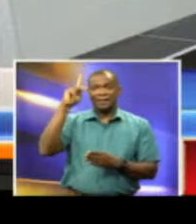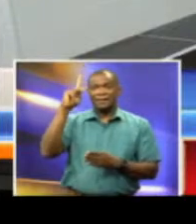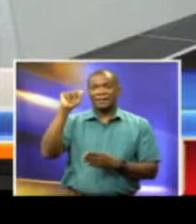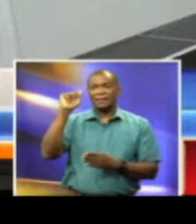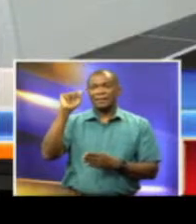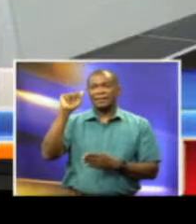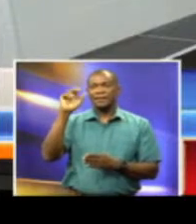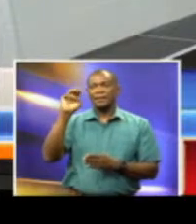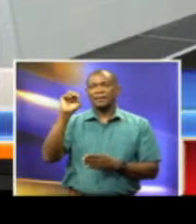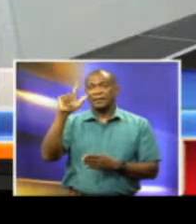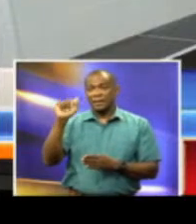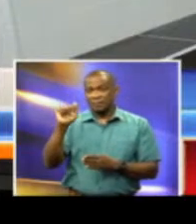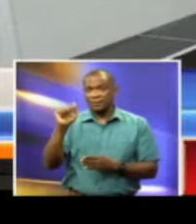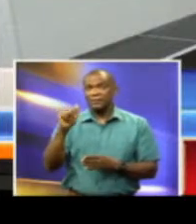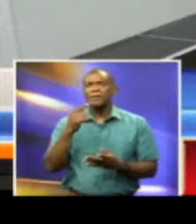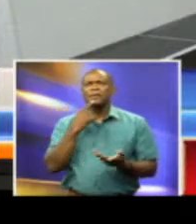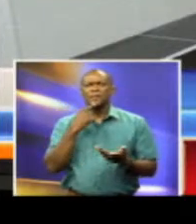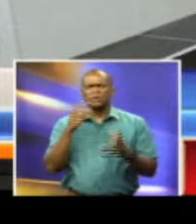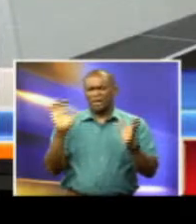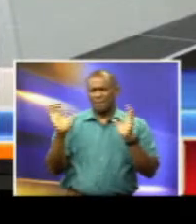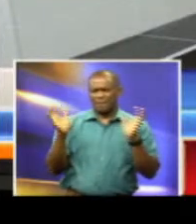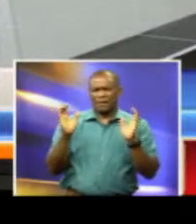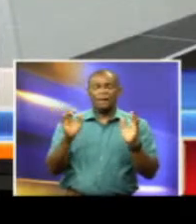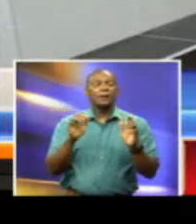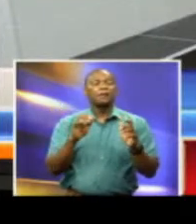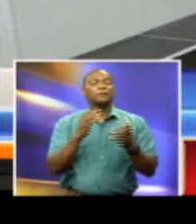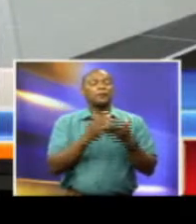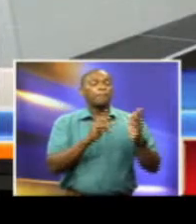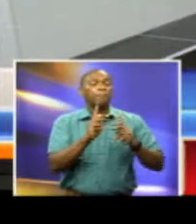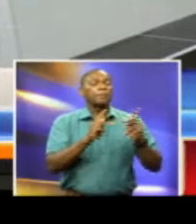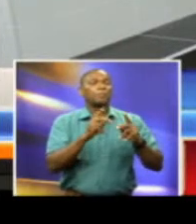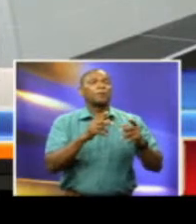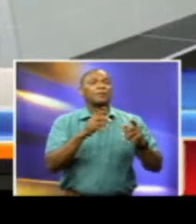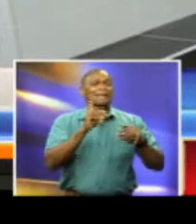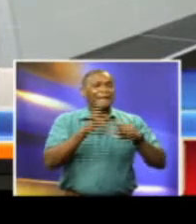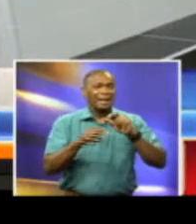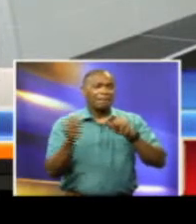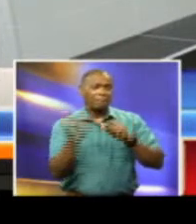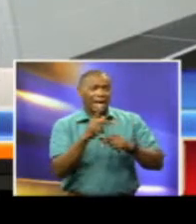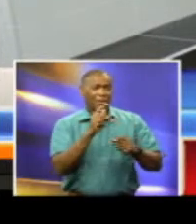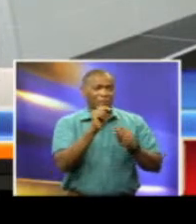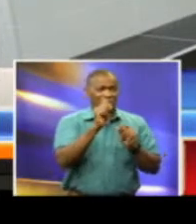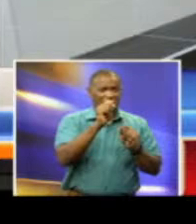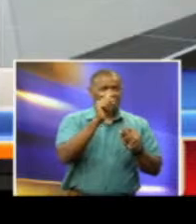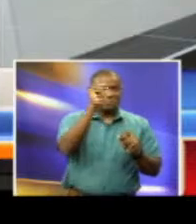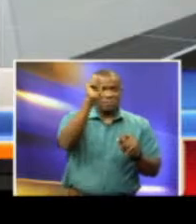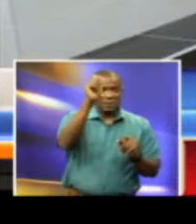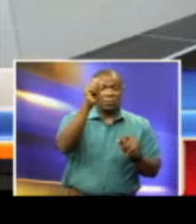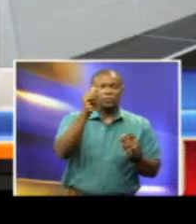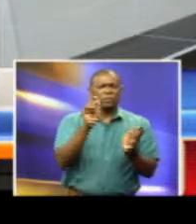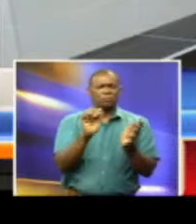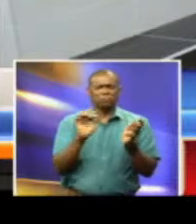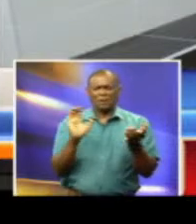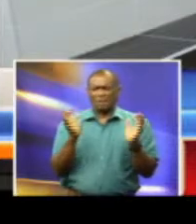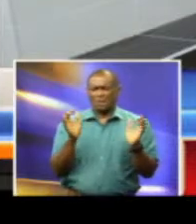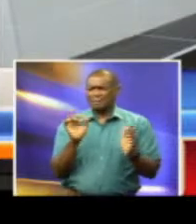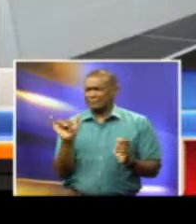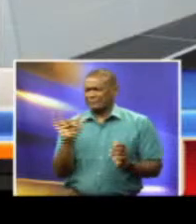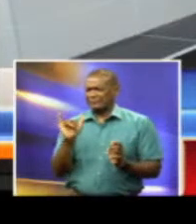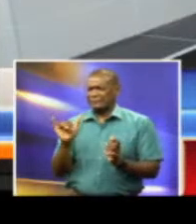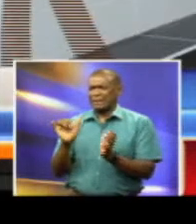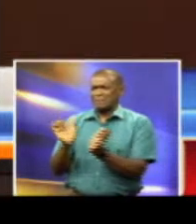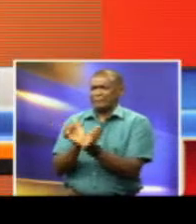repatriation exercise to slavery and indentureship has angered former public utilities minister Robert Lahunt. He calls the remarks